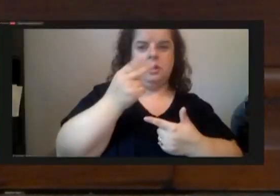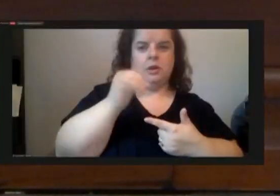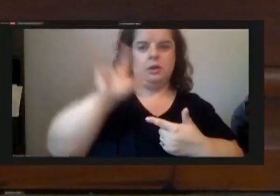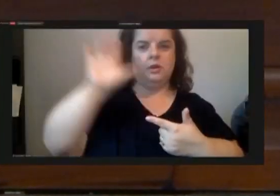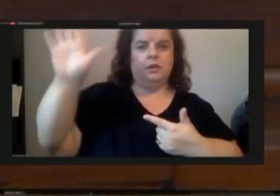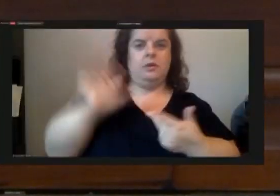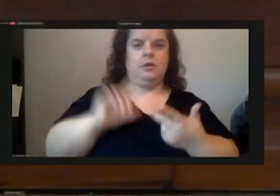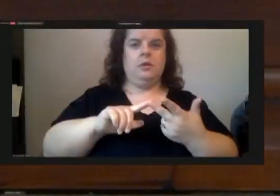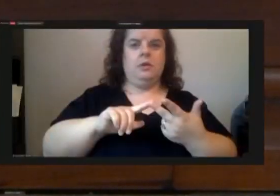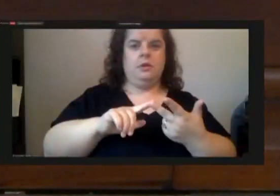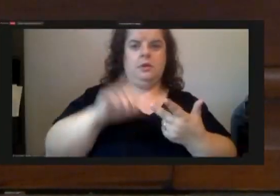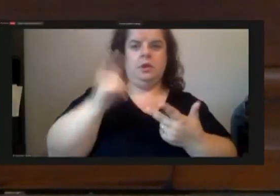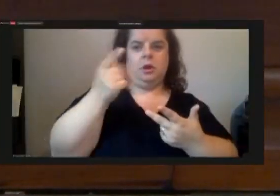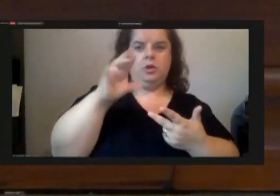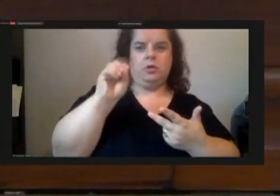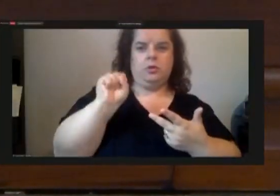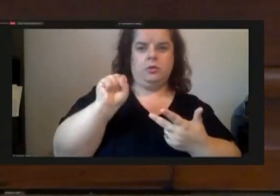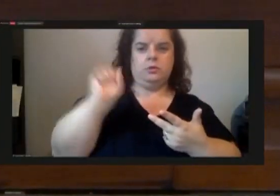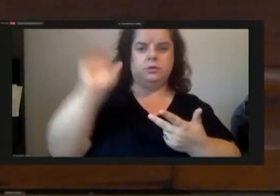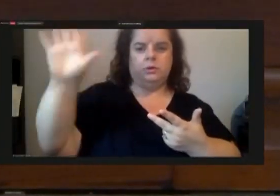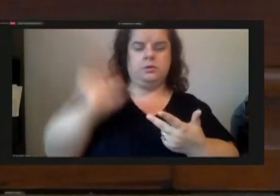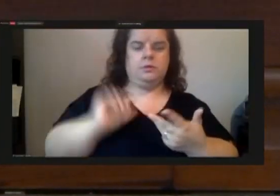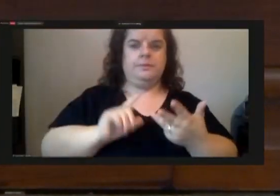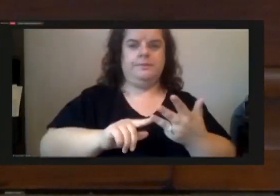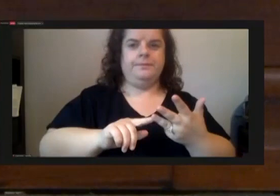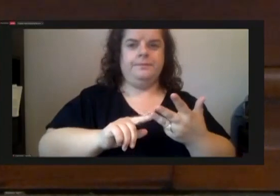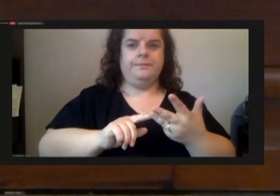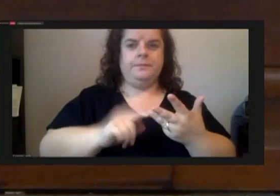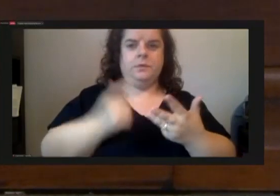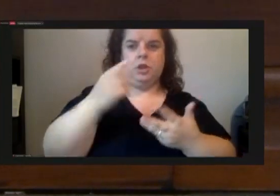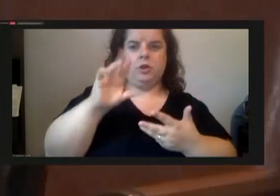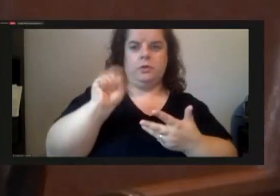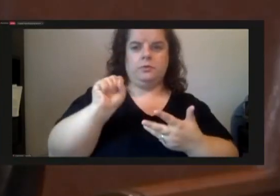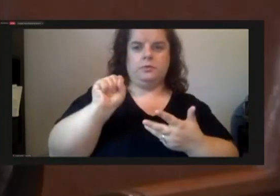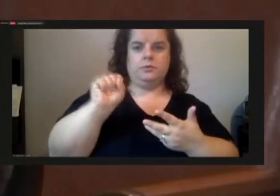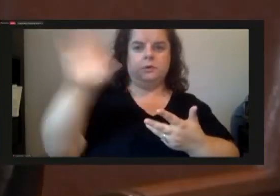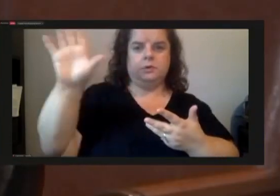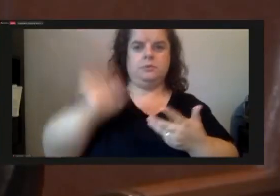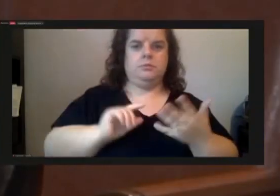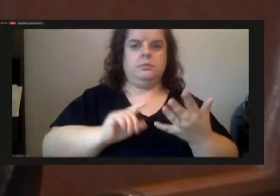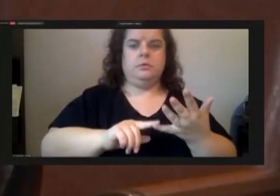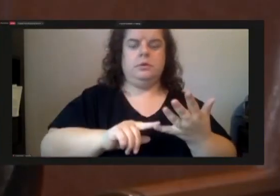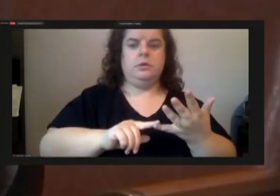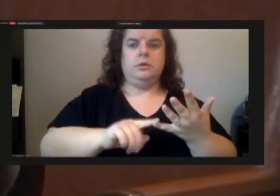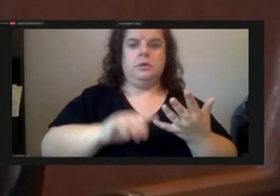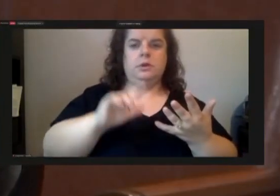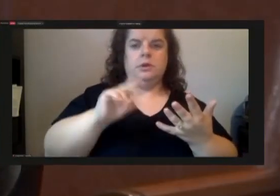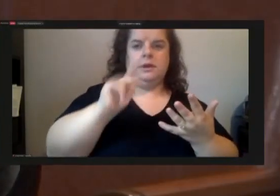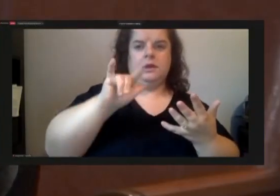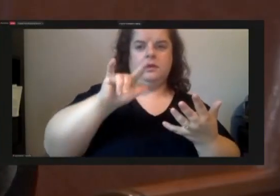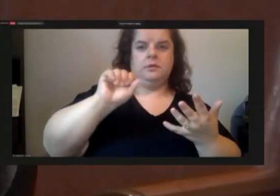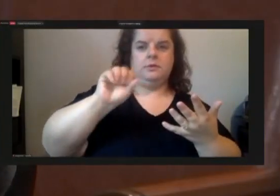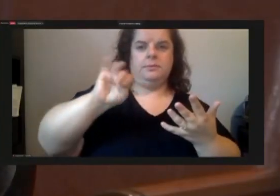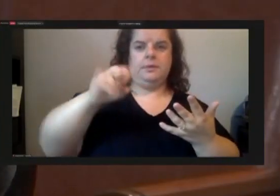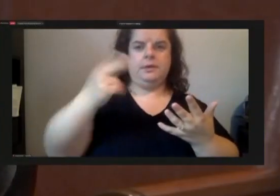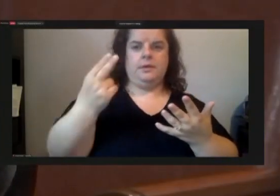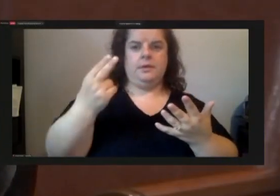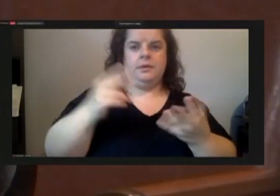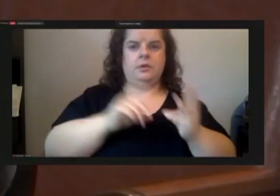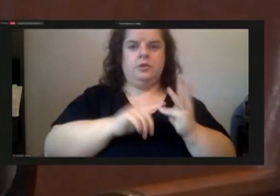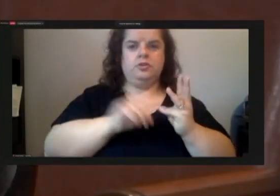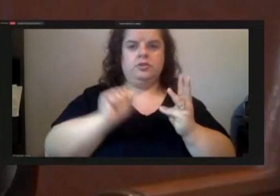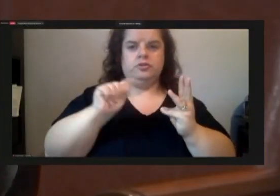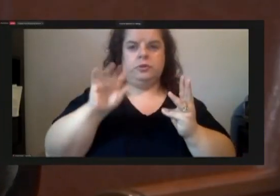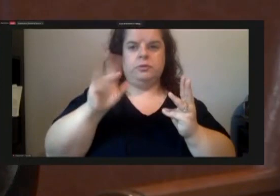mr gross here mr kraus here mrs kel smith ms strasberger